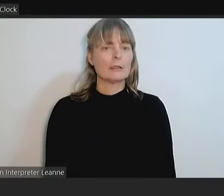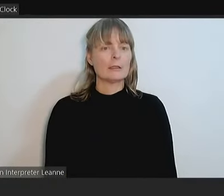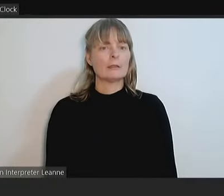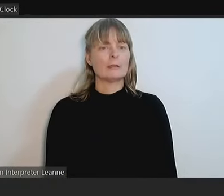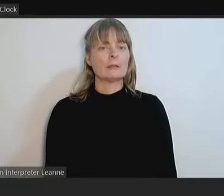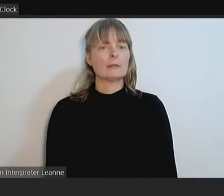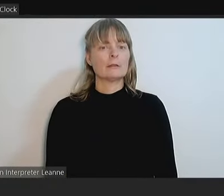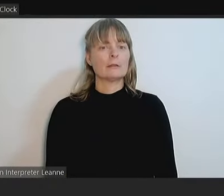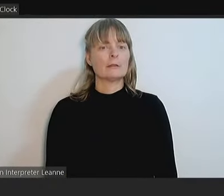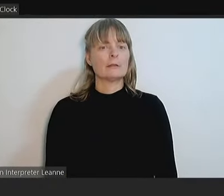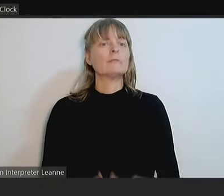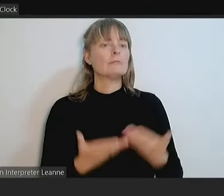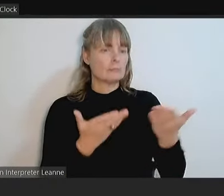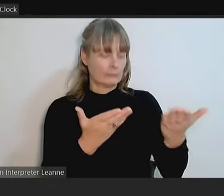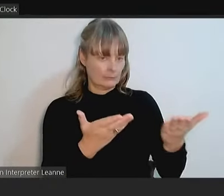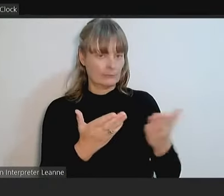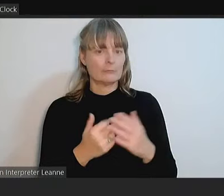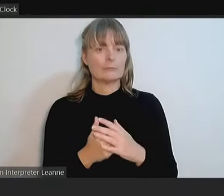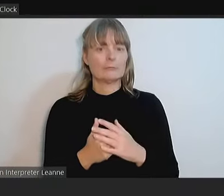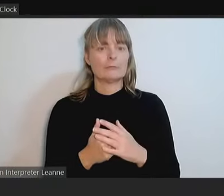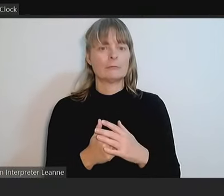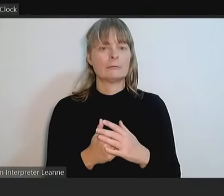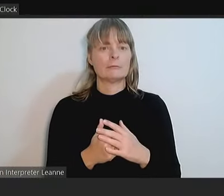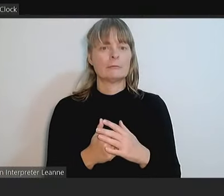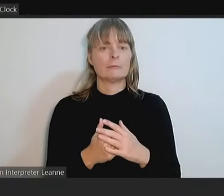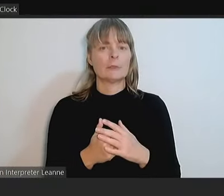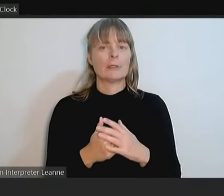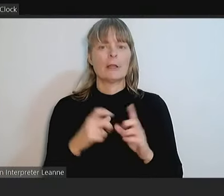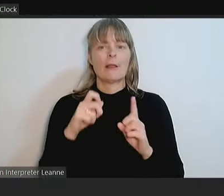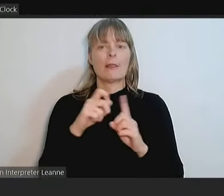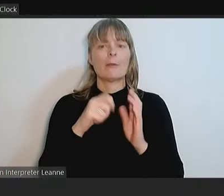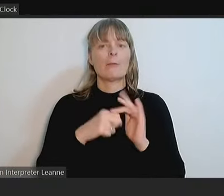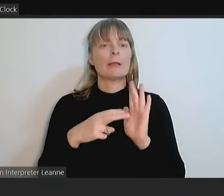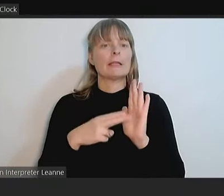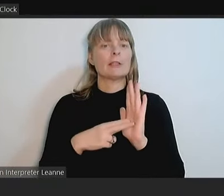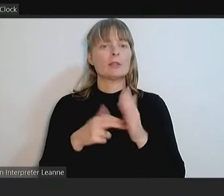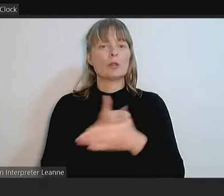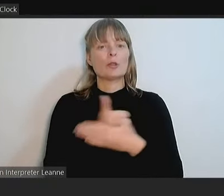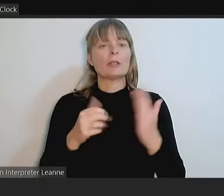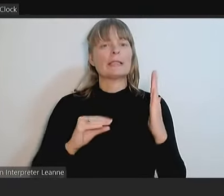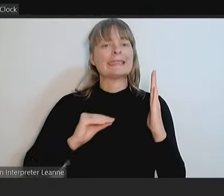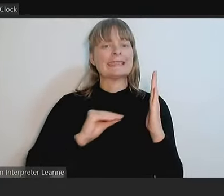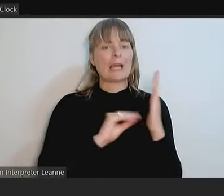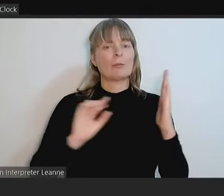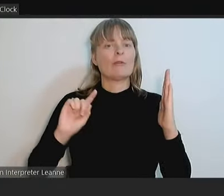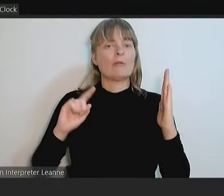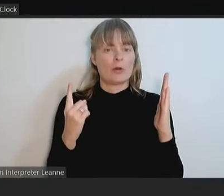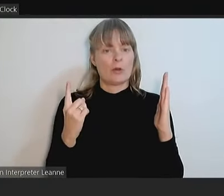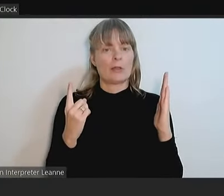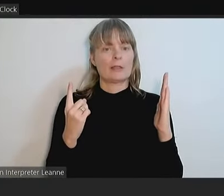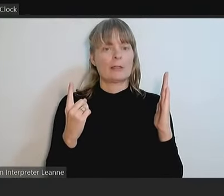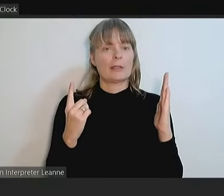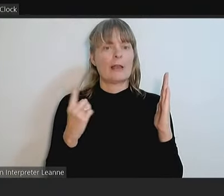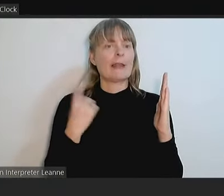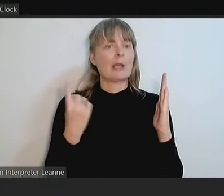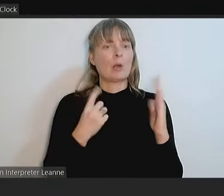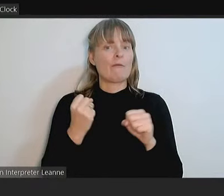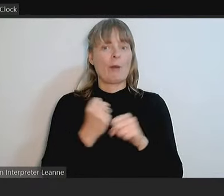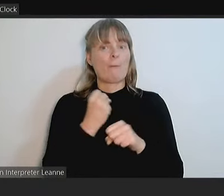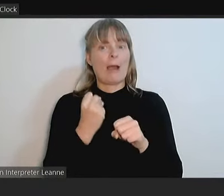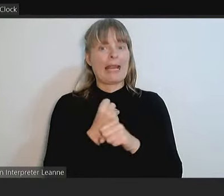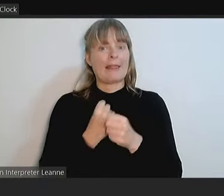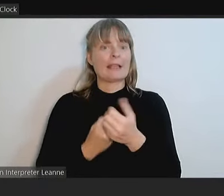Through you, Mayor. Usually the petition is tabled first and then the originator of the submission can do a submission.